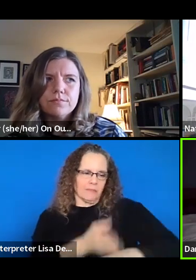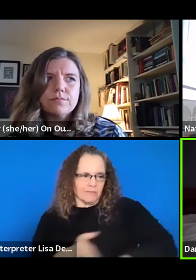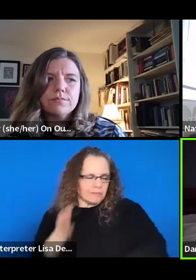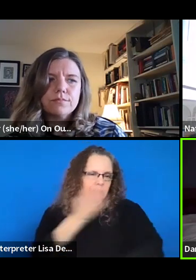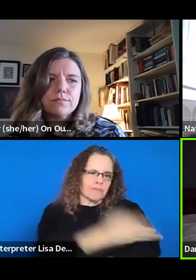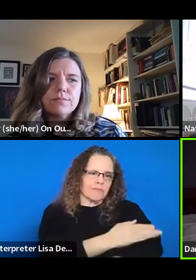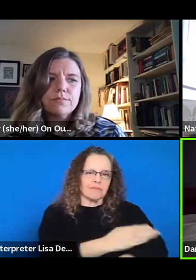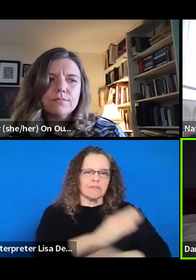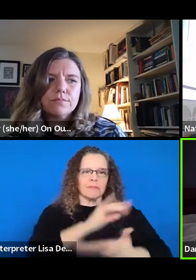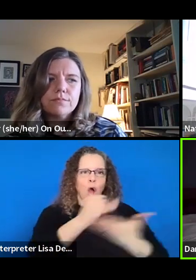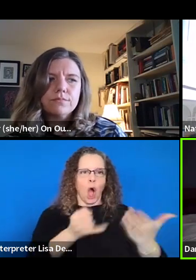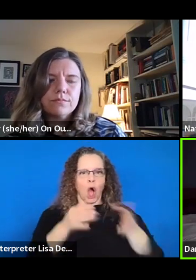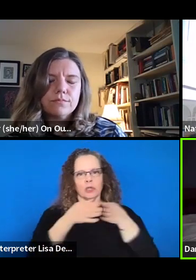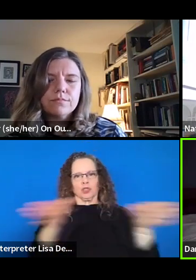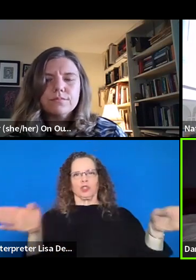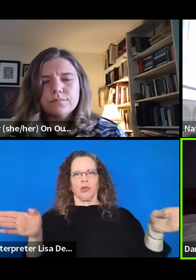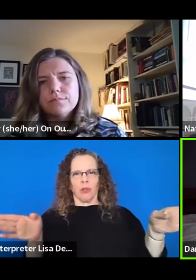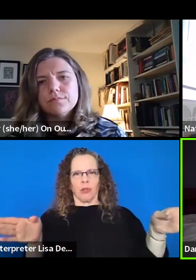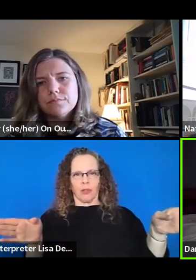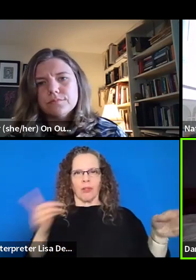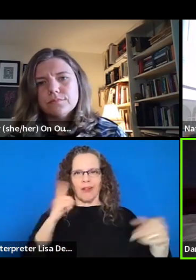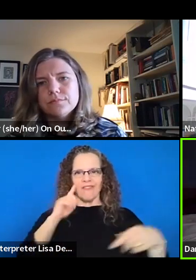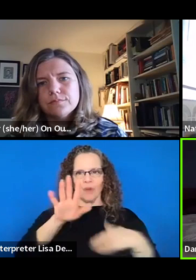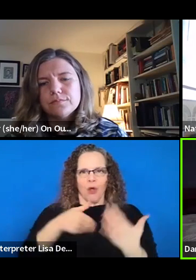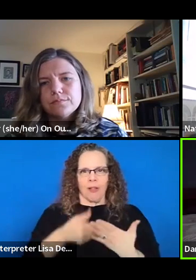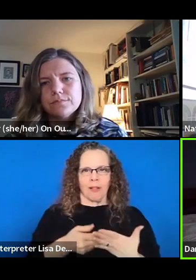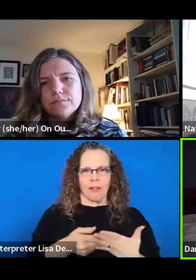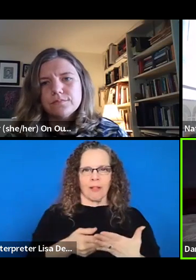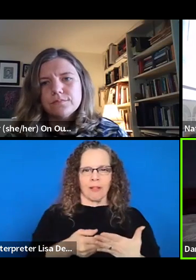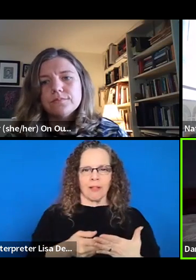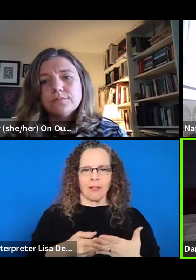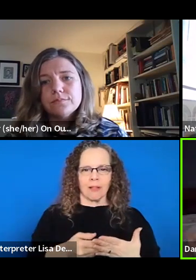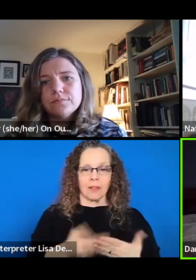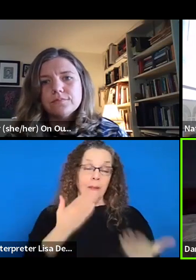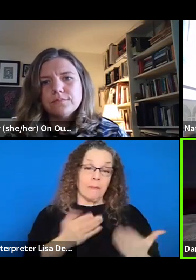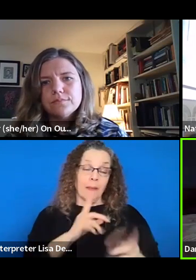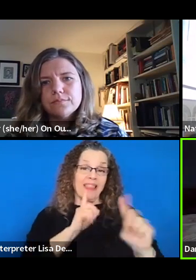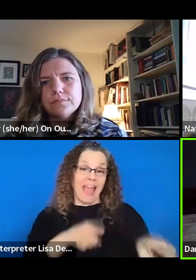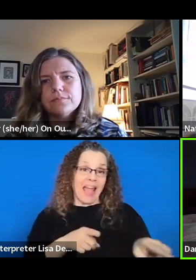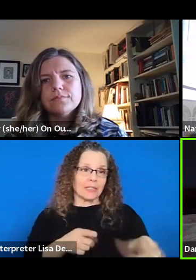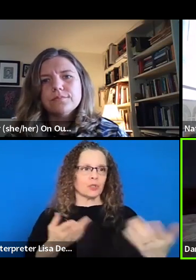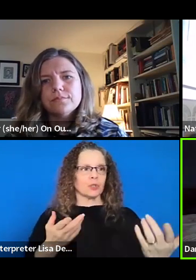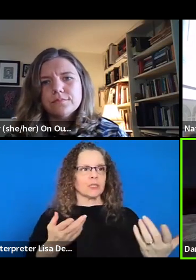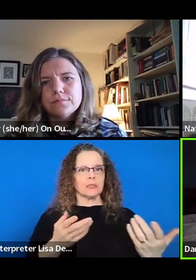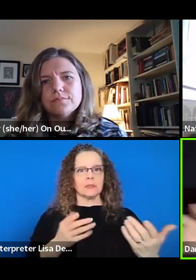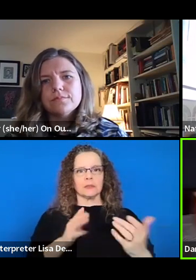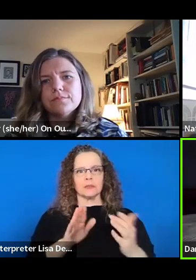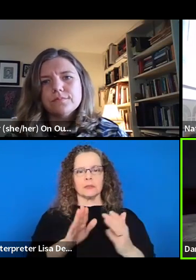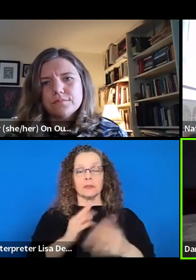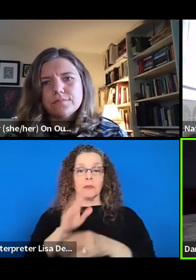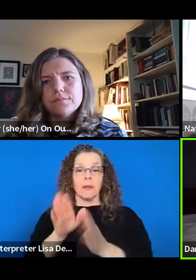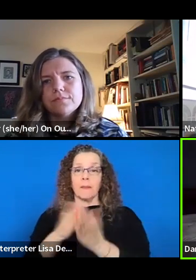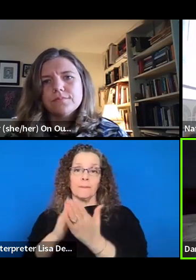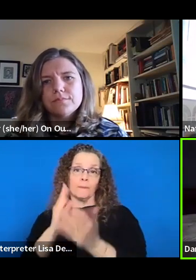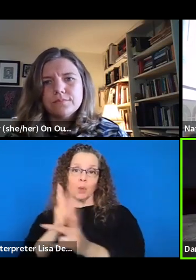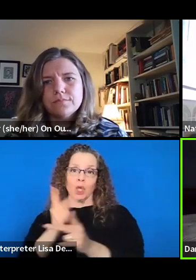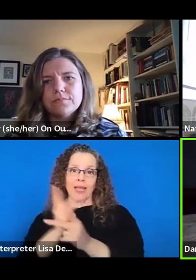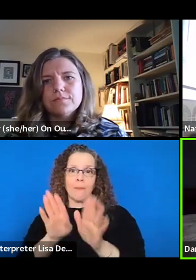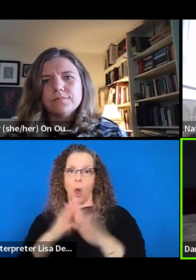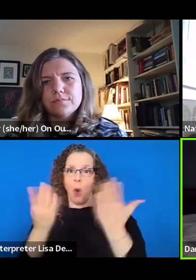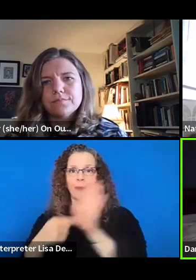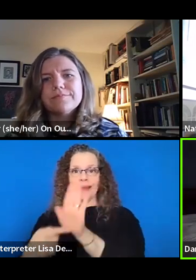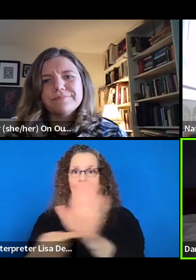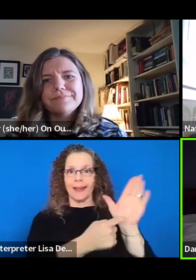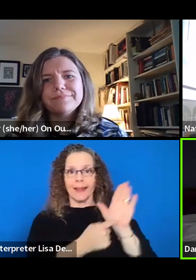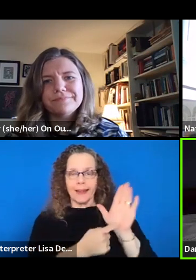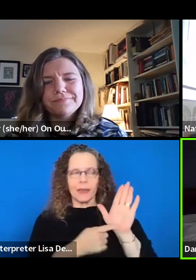these conditions for all of us, right? And then maybe the answer is open bookkeeping, maybe the answer is, you know, scaling back, maybe like